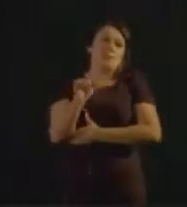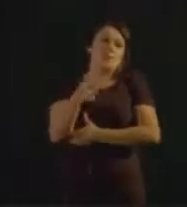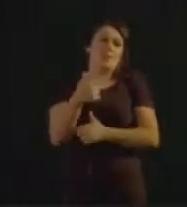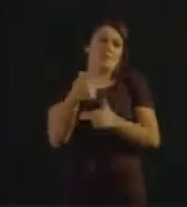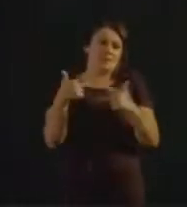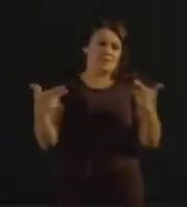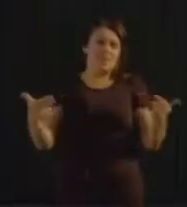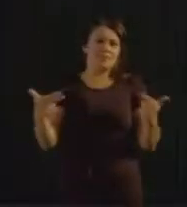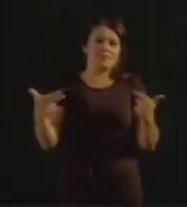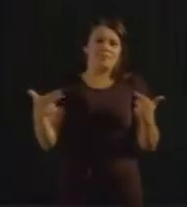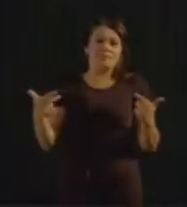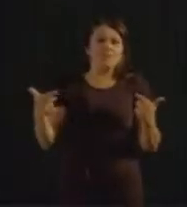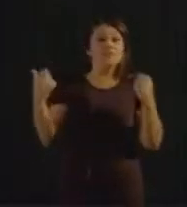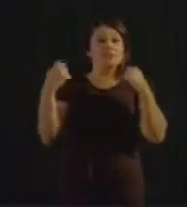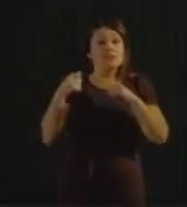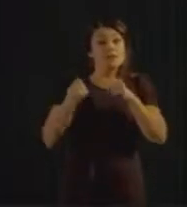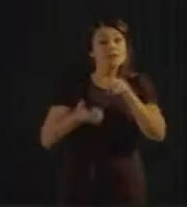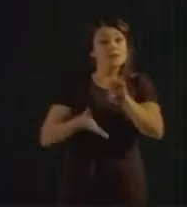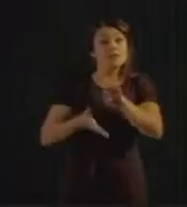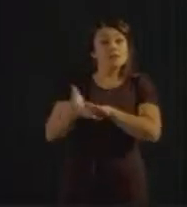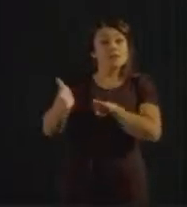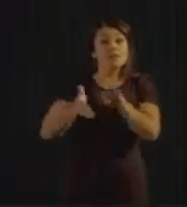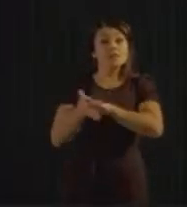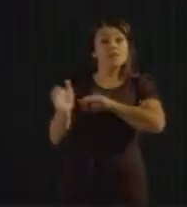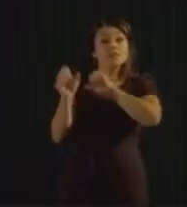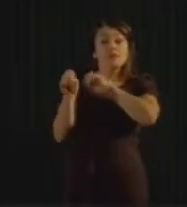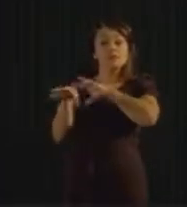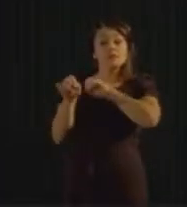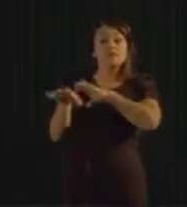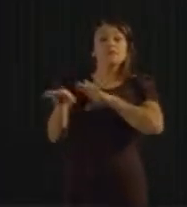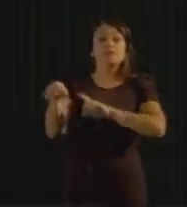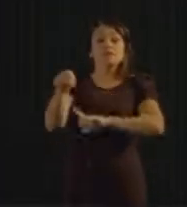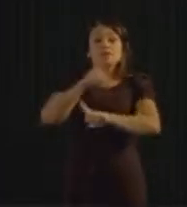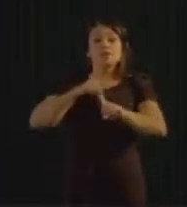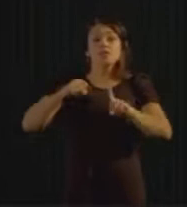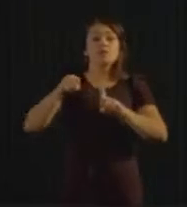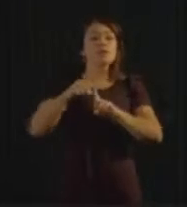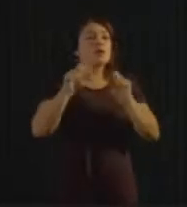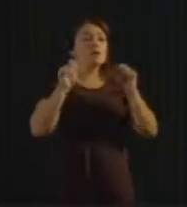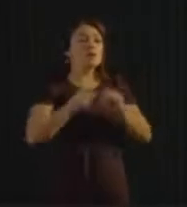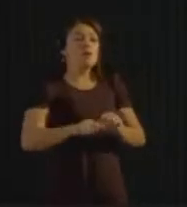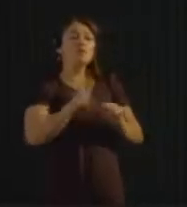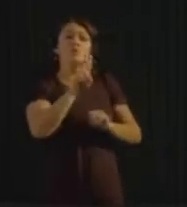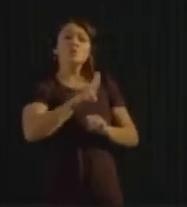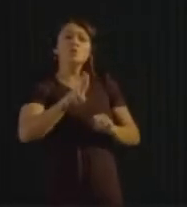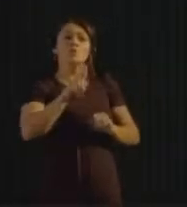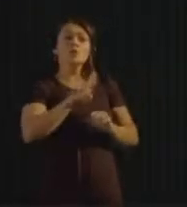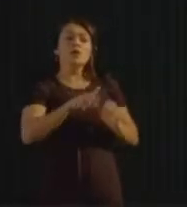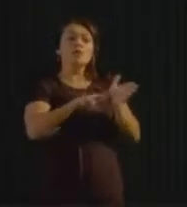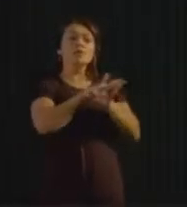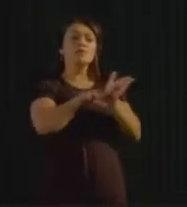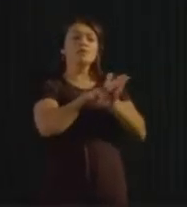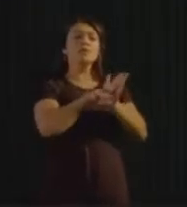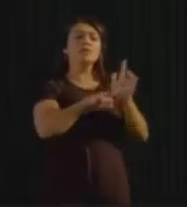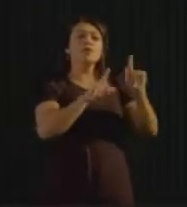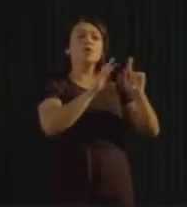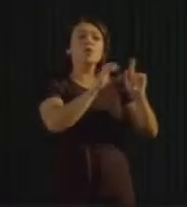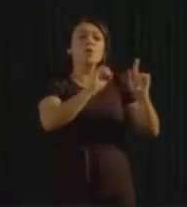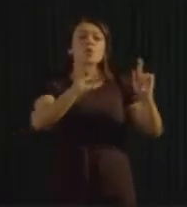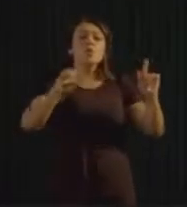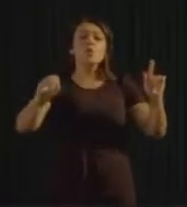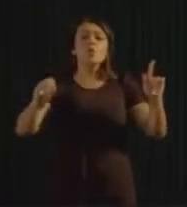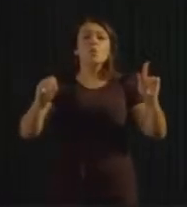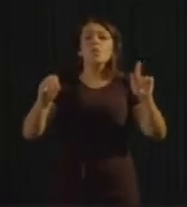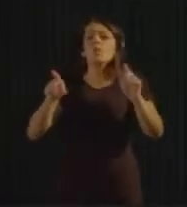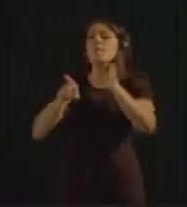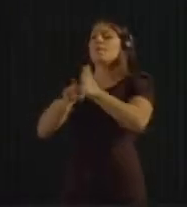Don't be afraid to try new solutions. Google it and see how people are doing with zero lifestyles and so on. Talk to your